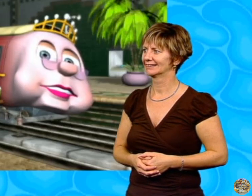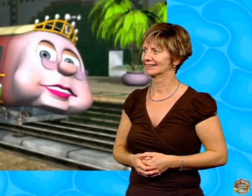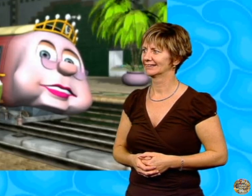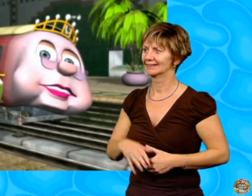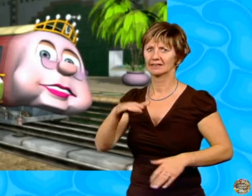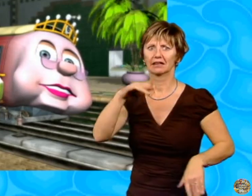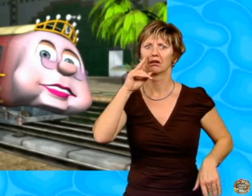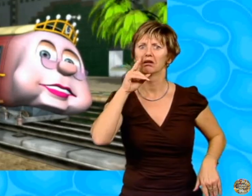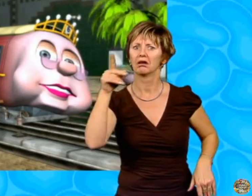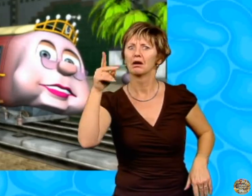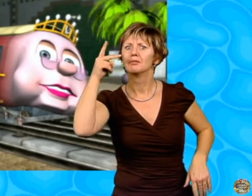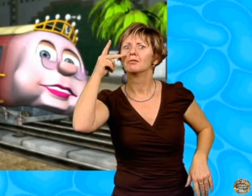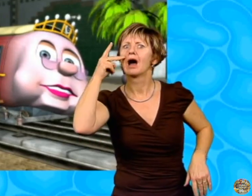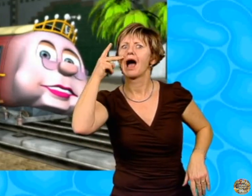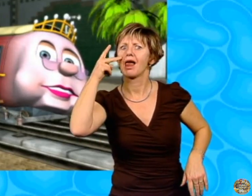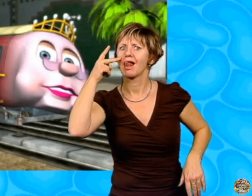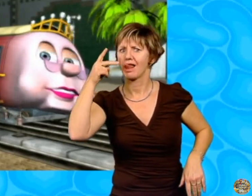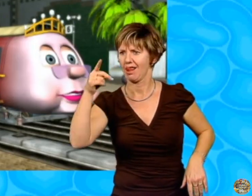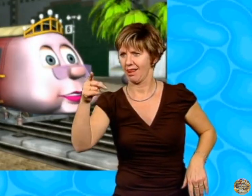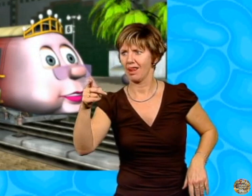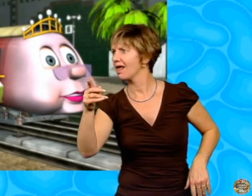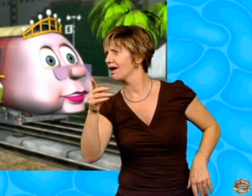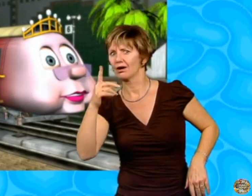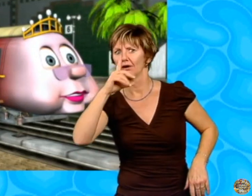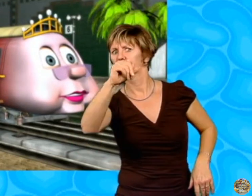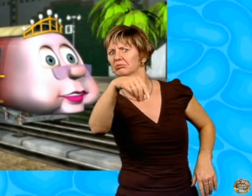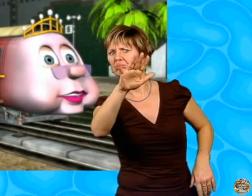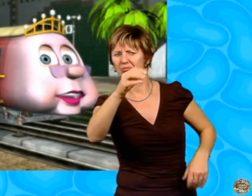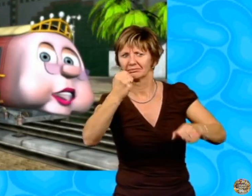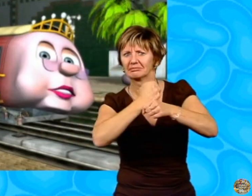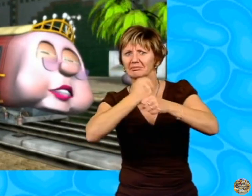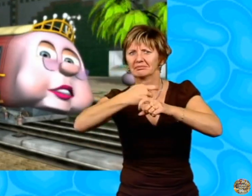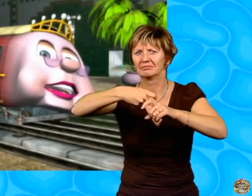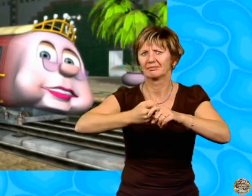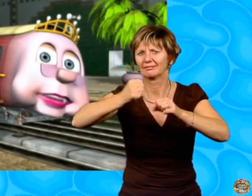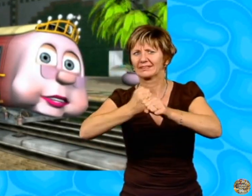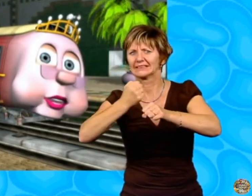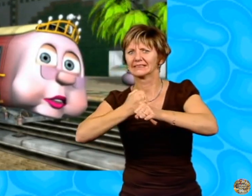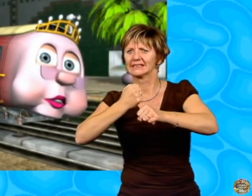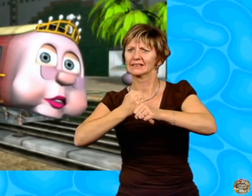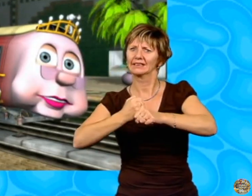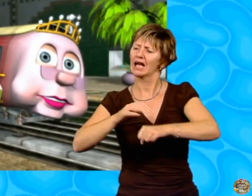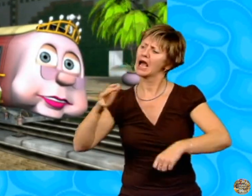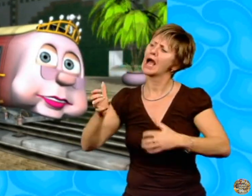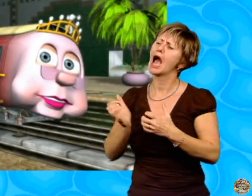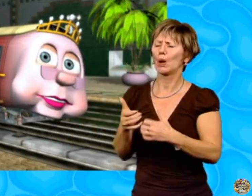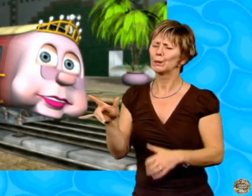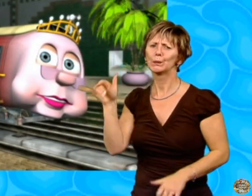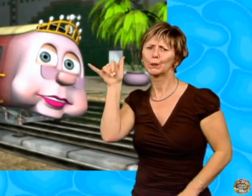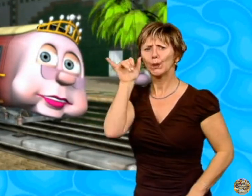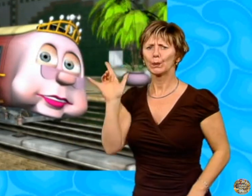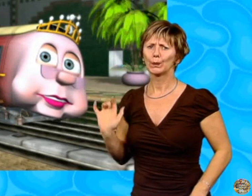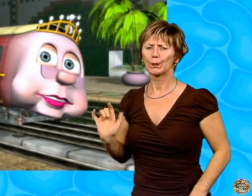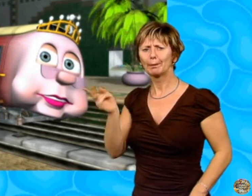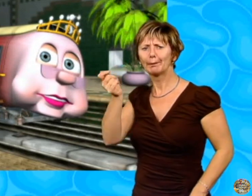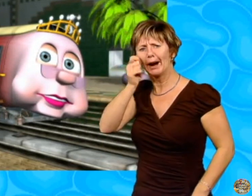I see Mr Rails is making a trip to the scrap heap. How do you know that, Bakerloo? Elementary,